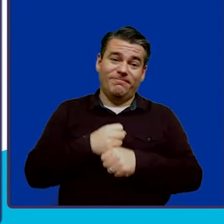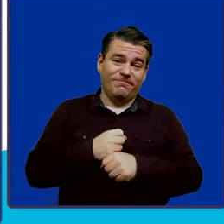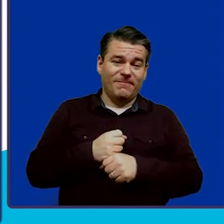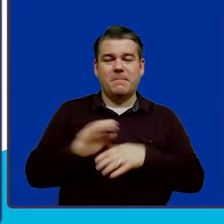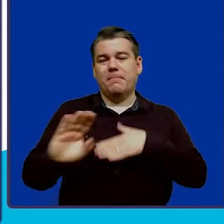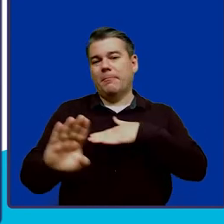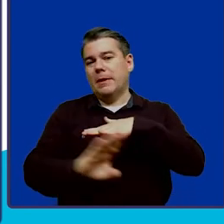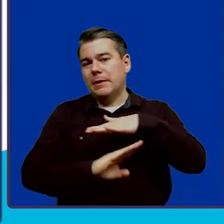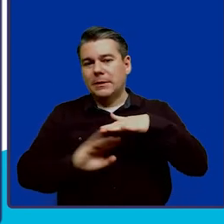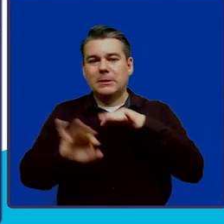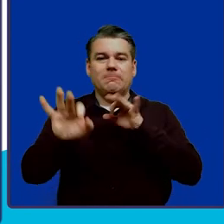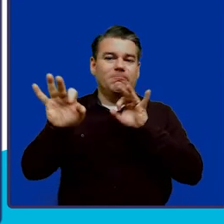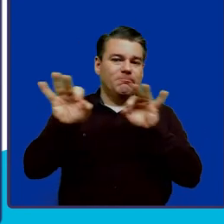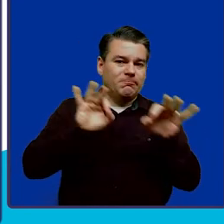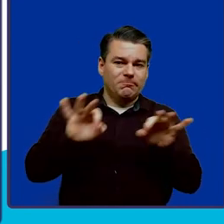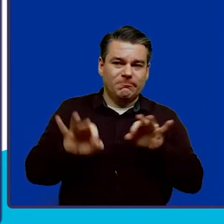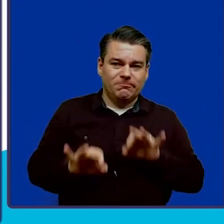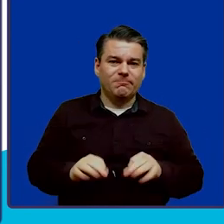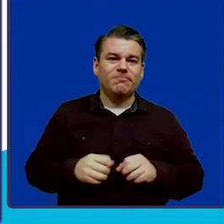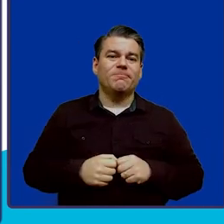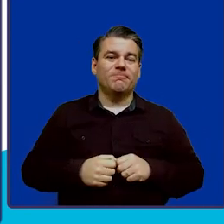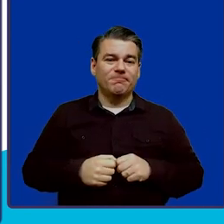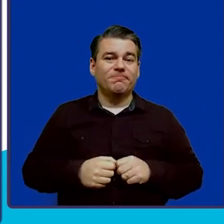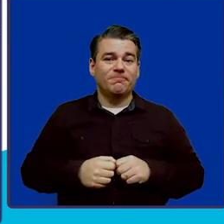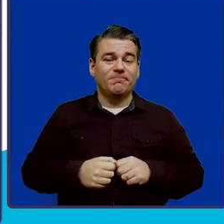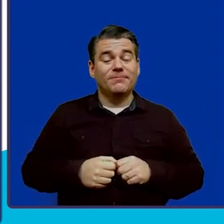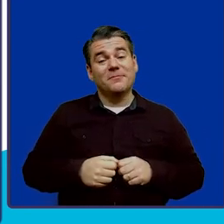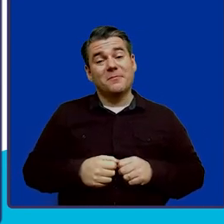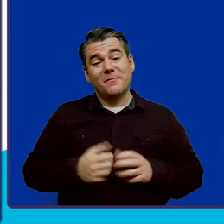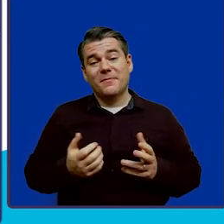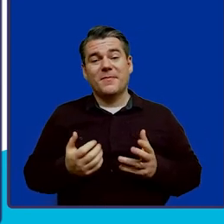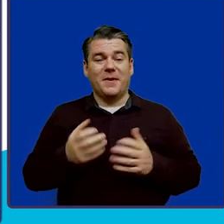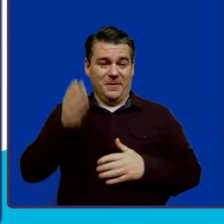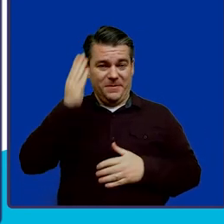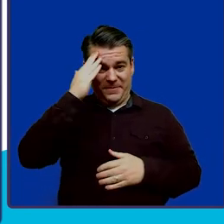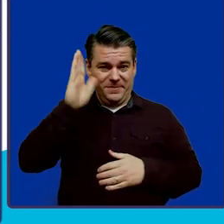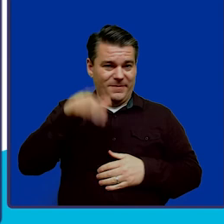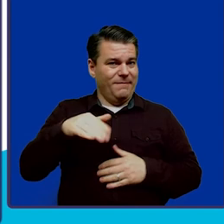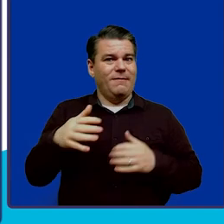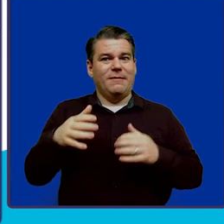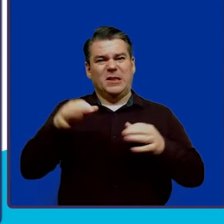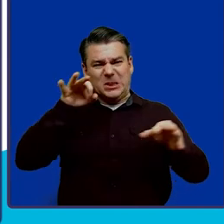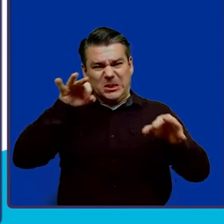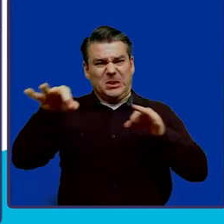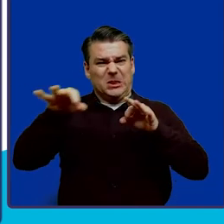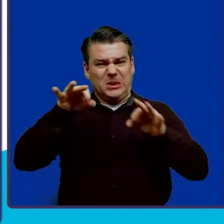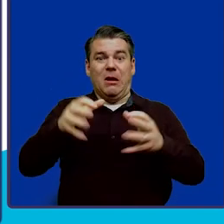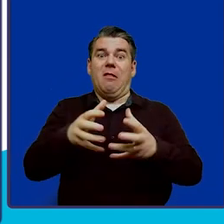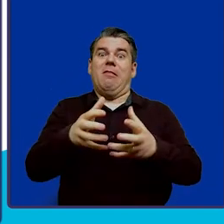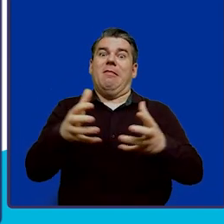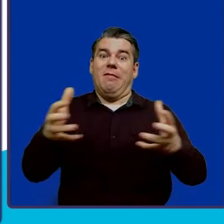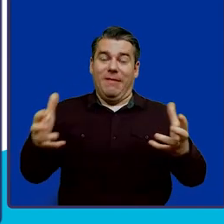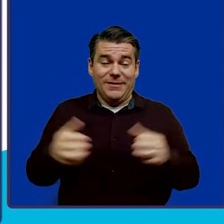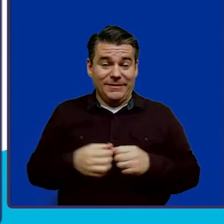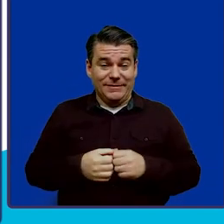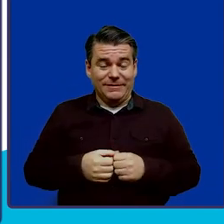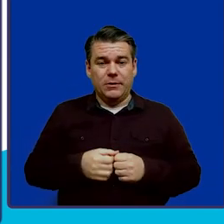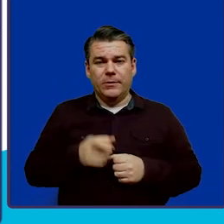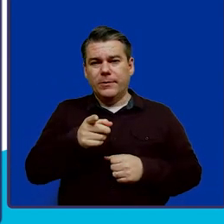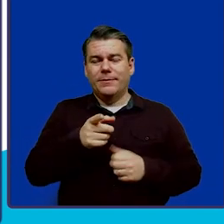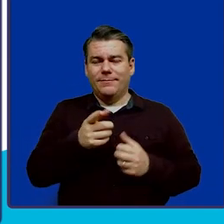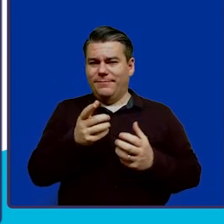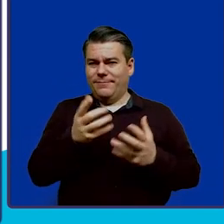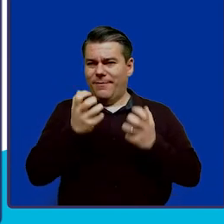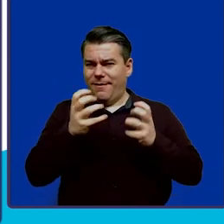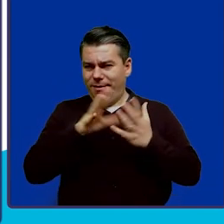very basics of the WB ABLE program. And with that said, I know we covered a lot of information. So for anyone that would